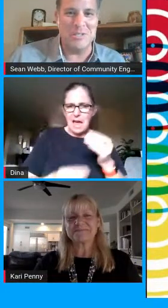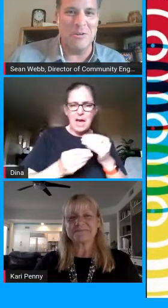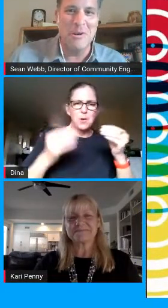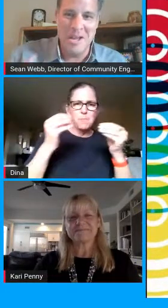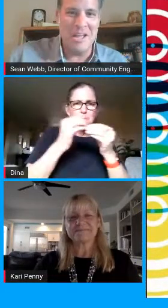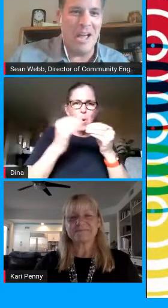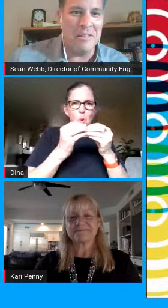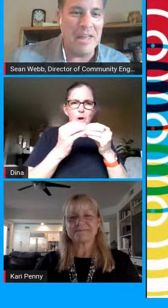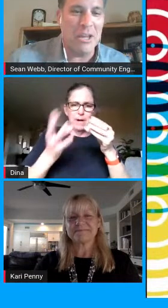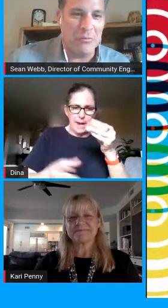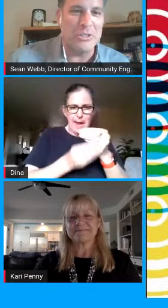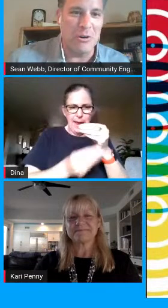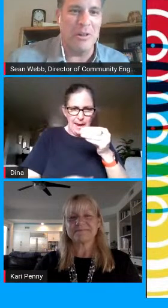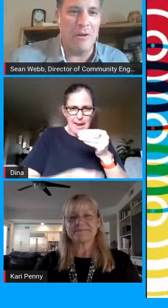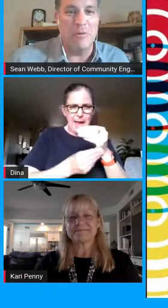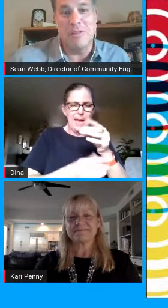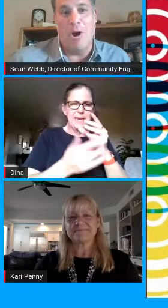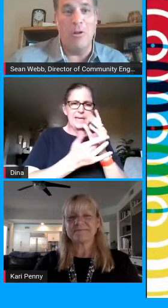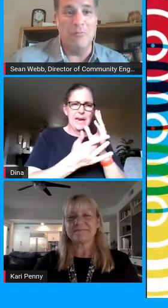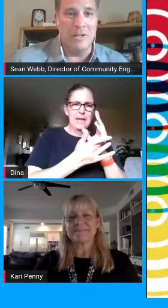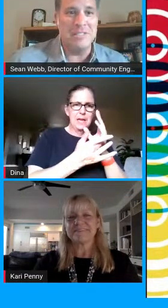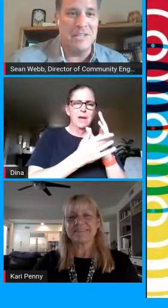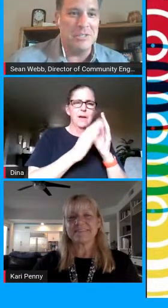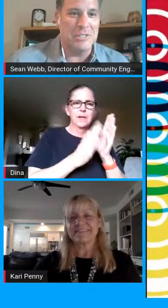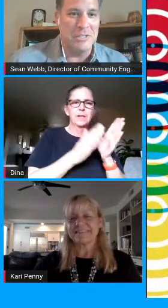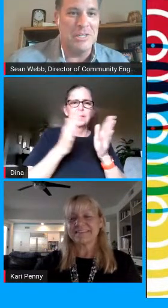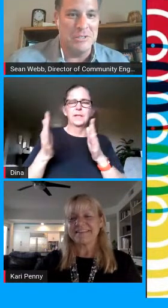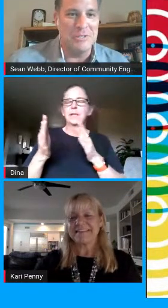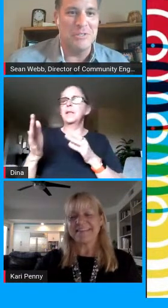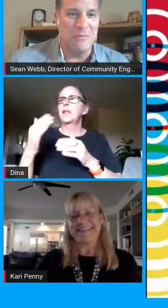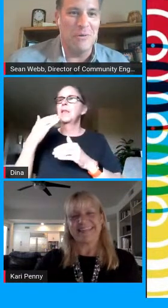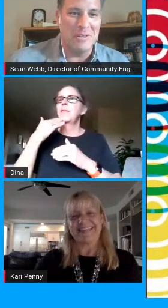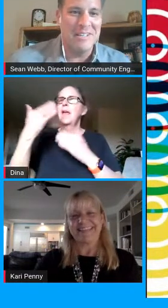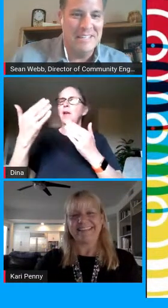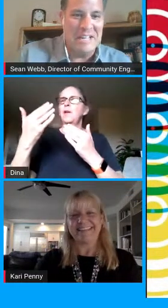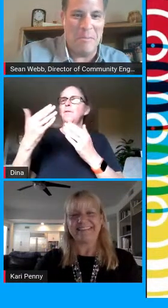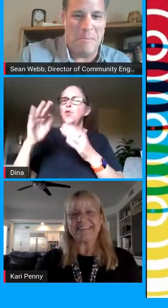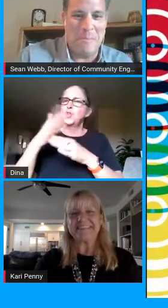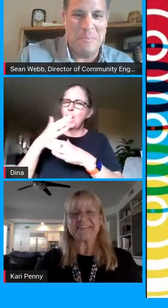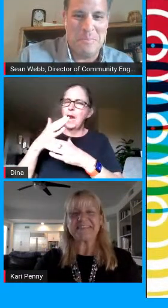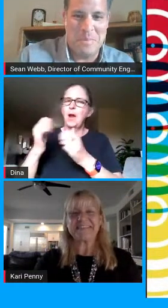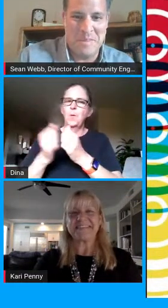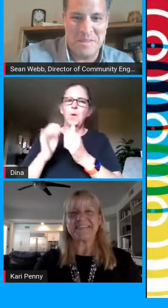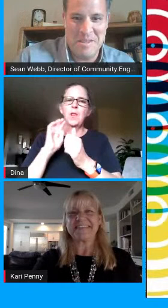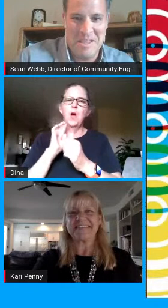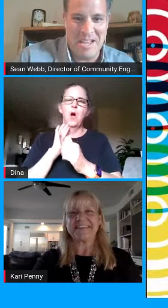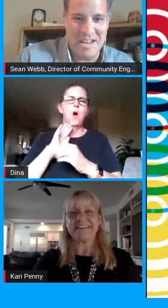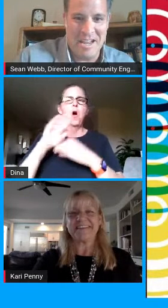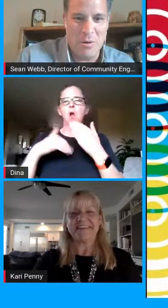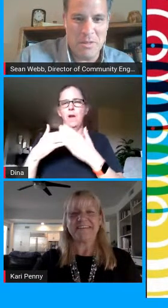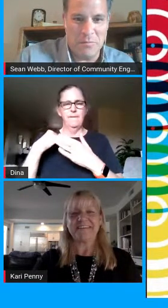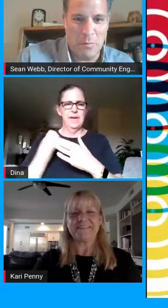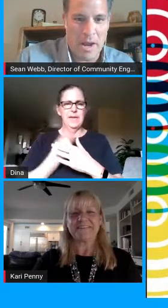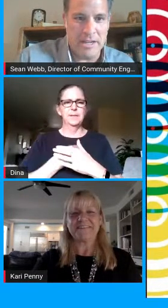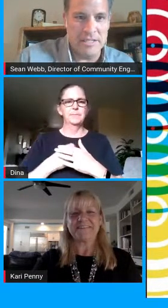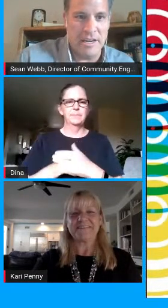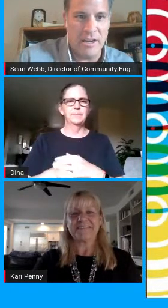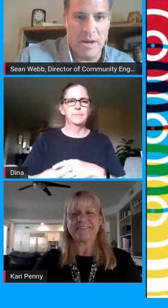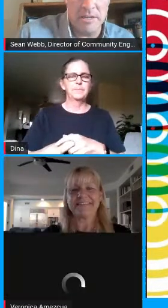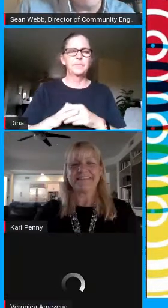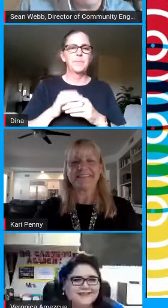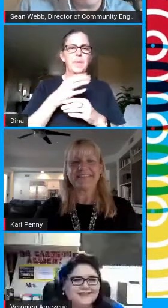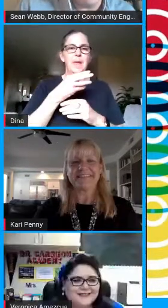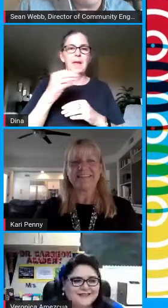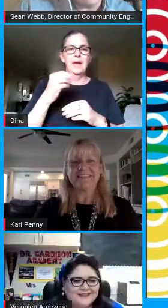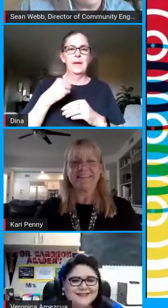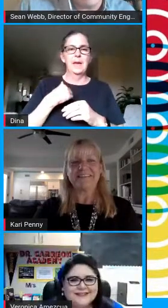presentation so thank you for sharing that with all of us not just the teachers and so forth yeah and i know that veronica is